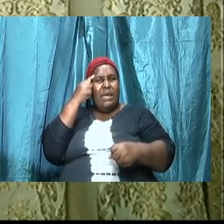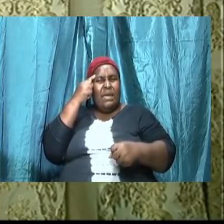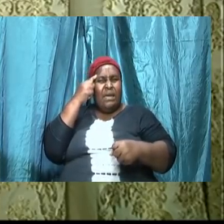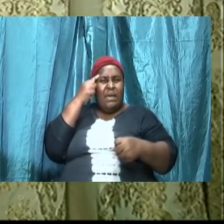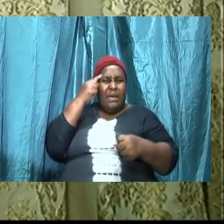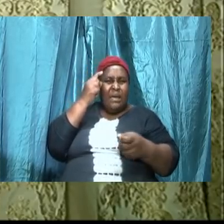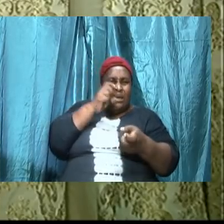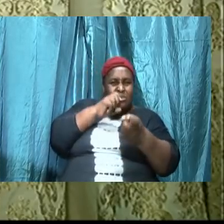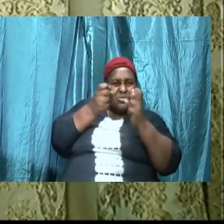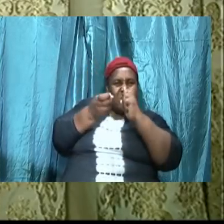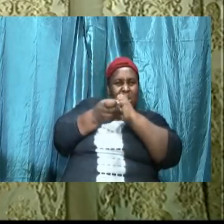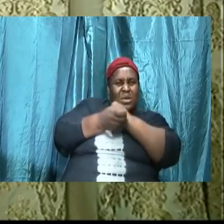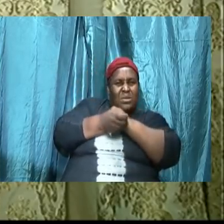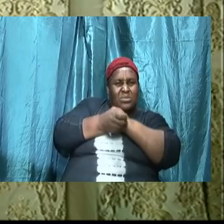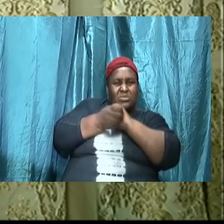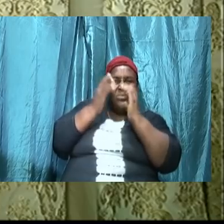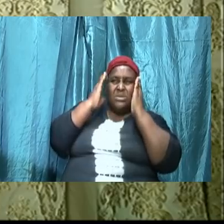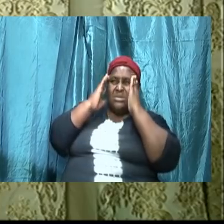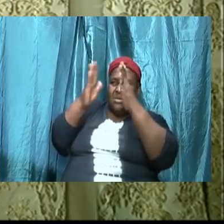else